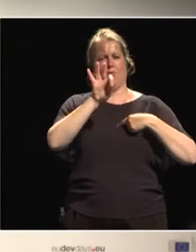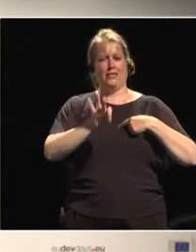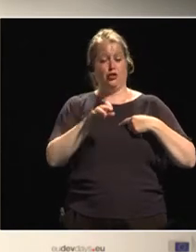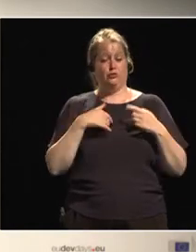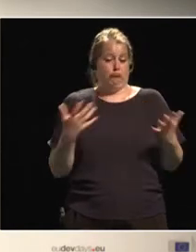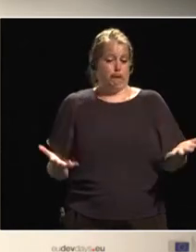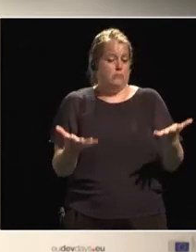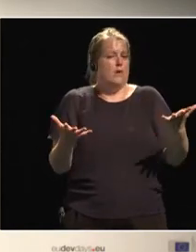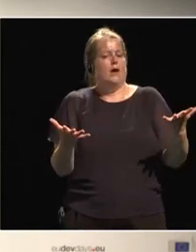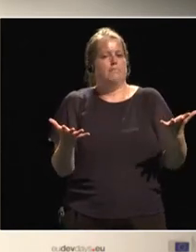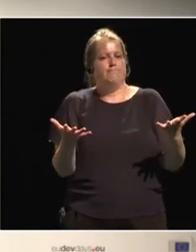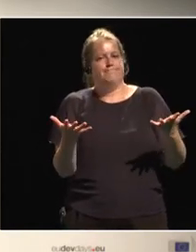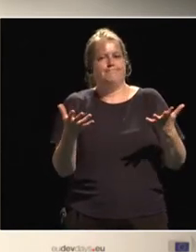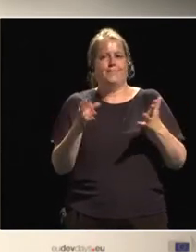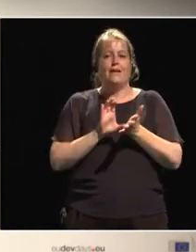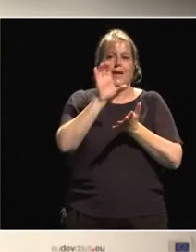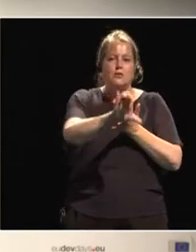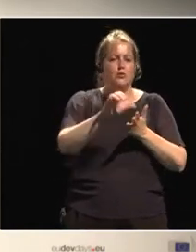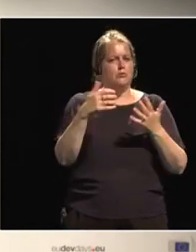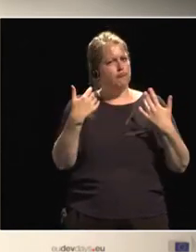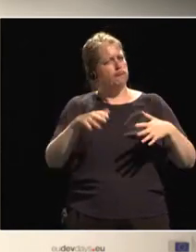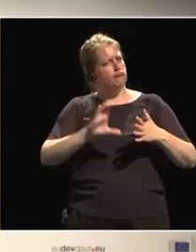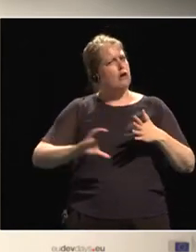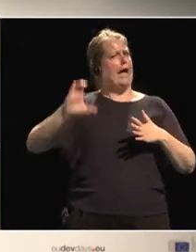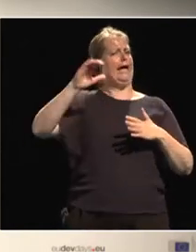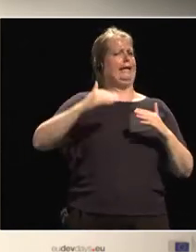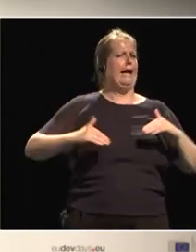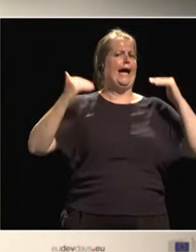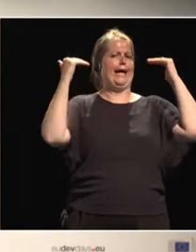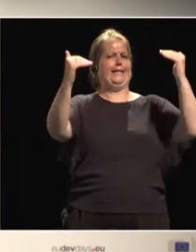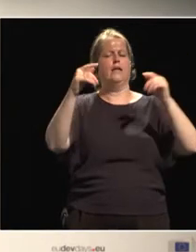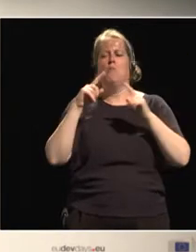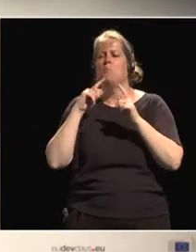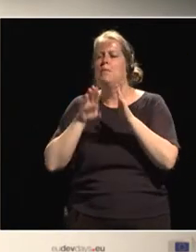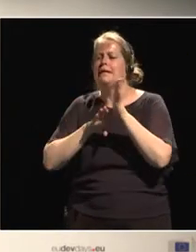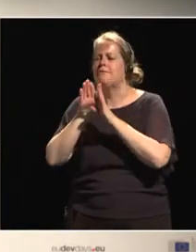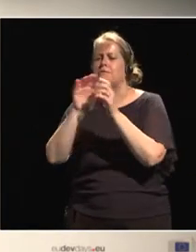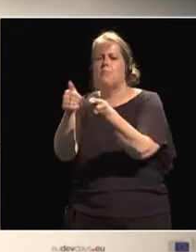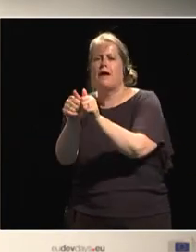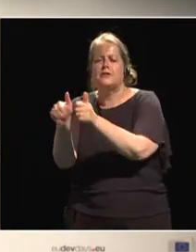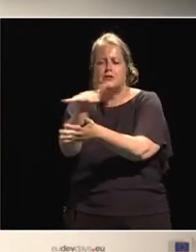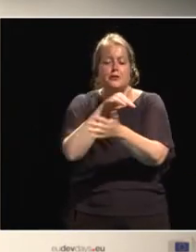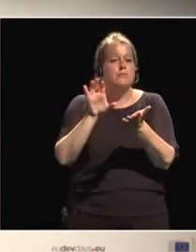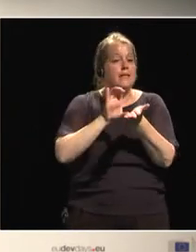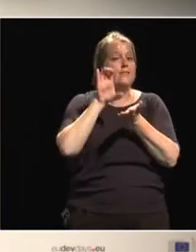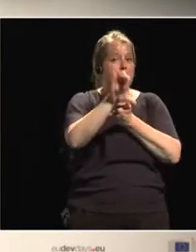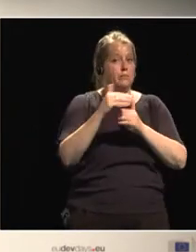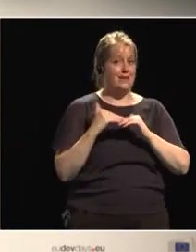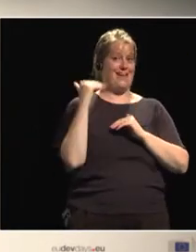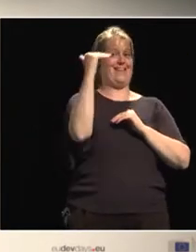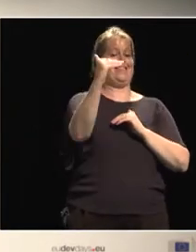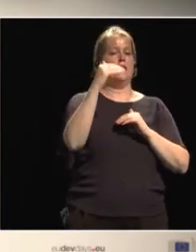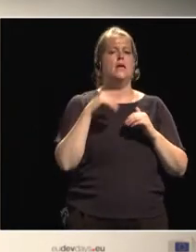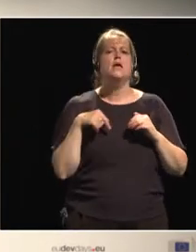from governments and probably development partners as well. The question is how do we